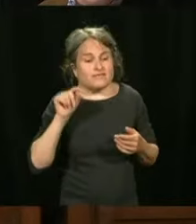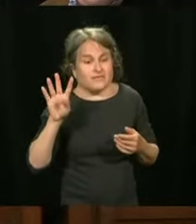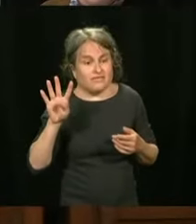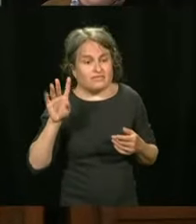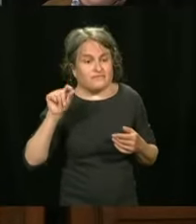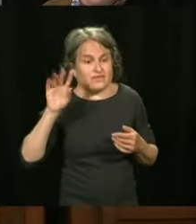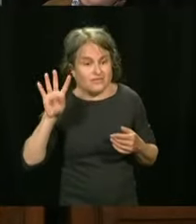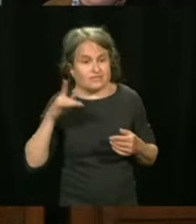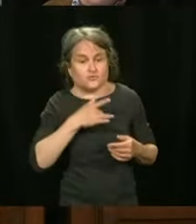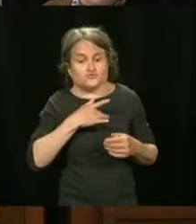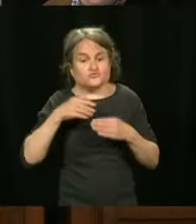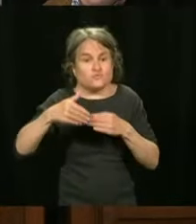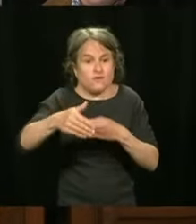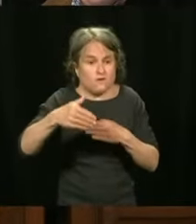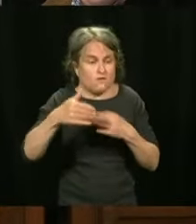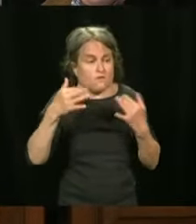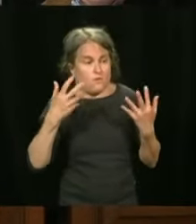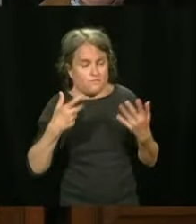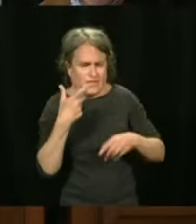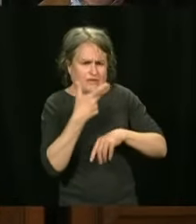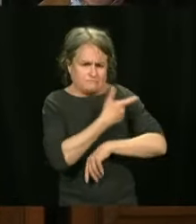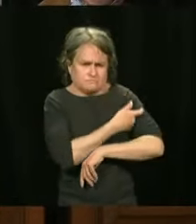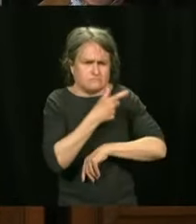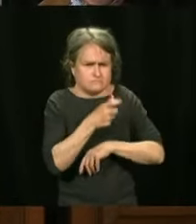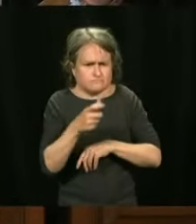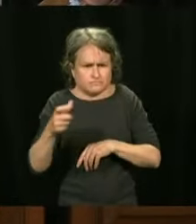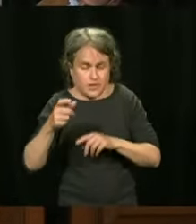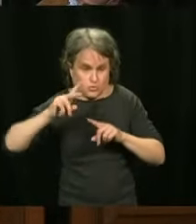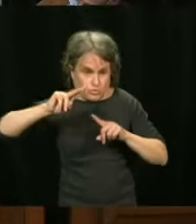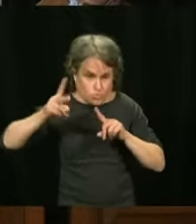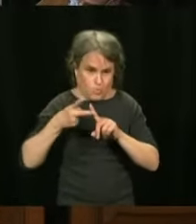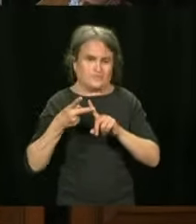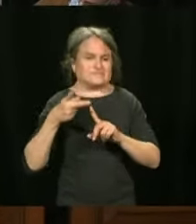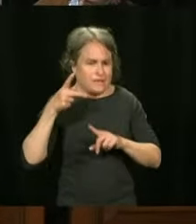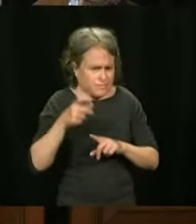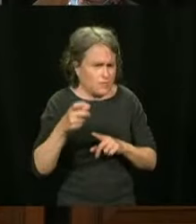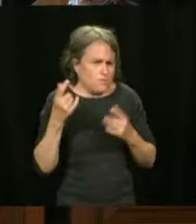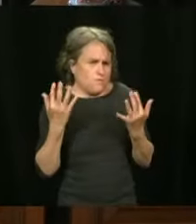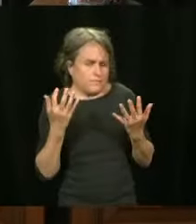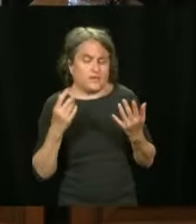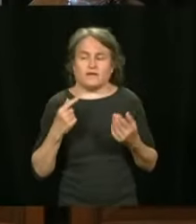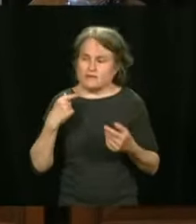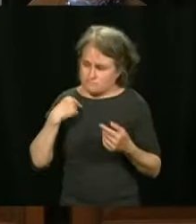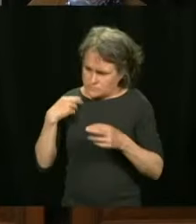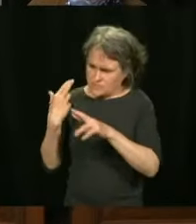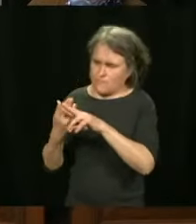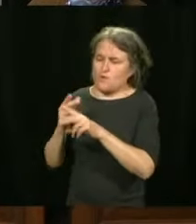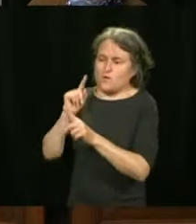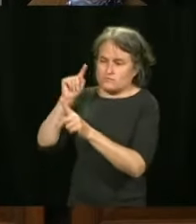you will have given by the 24th of June? Our objective is 500,000. Will we be able to do a bit more than that?